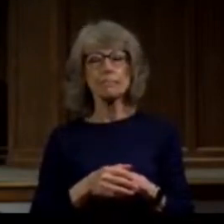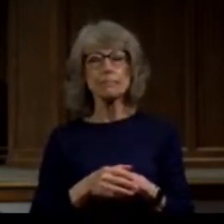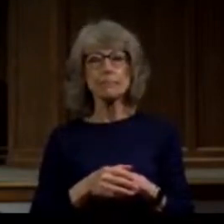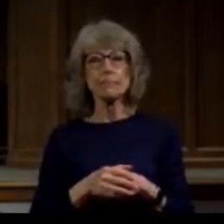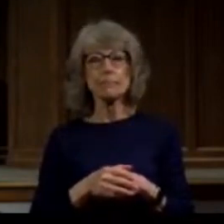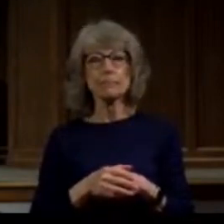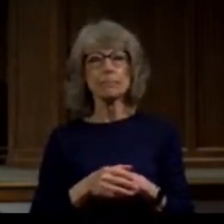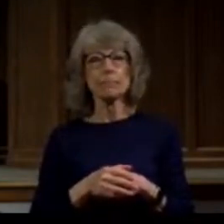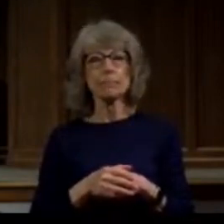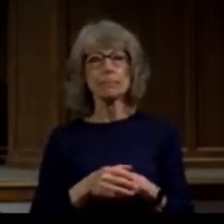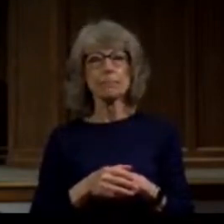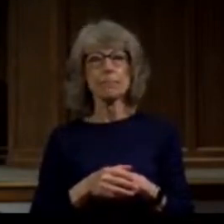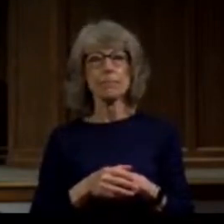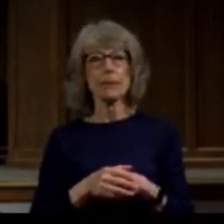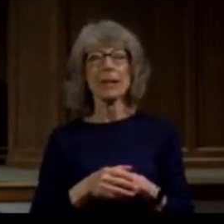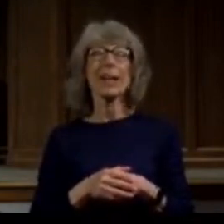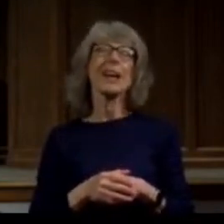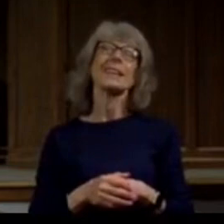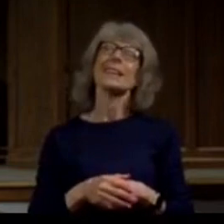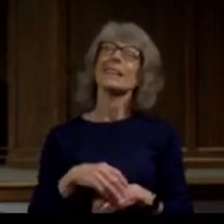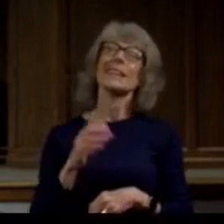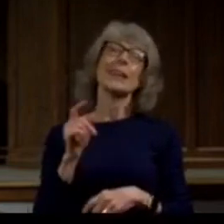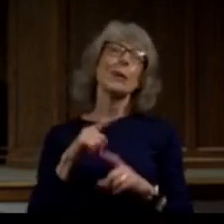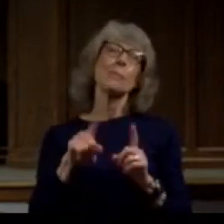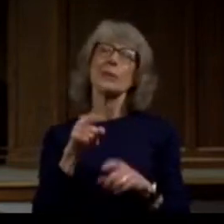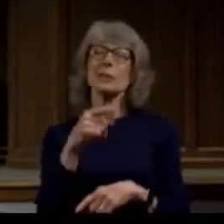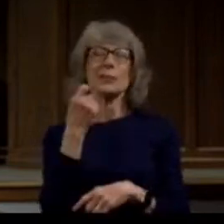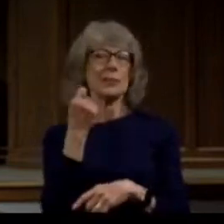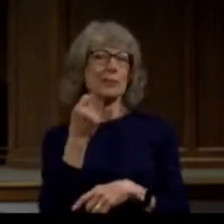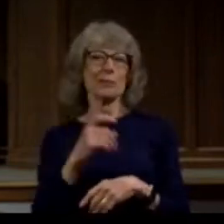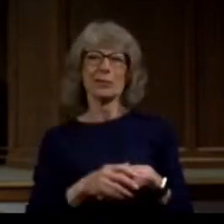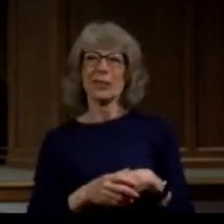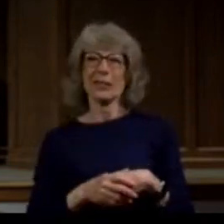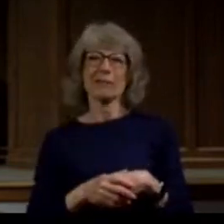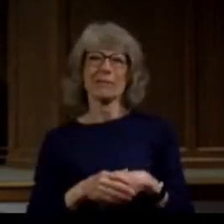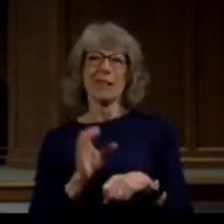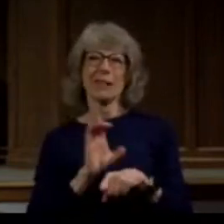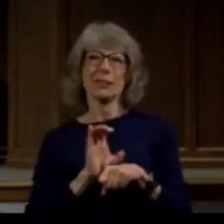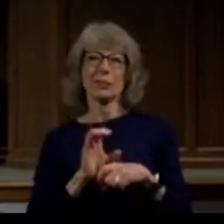and you say but yeah you don't understand the church is the place that wounded me